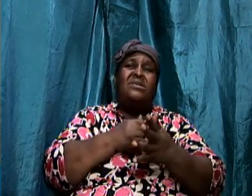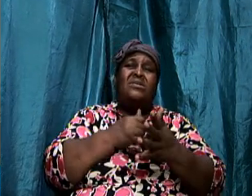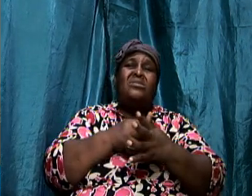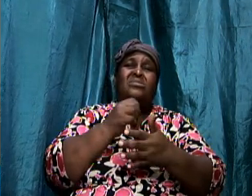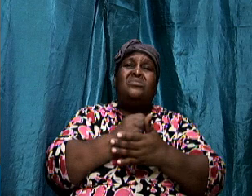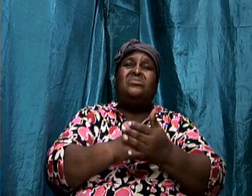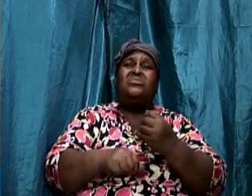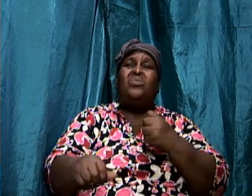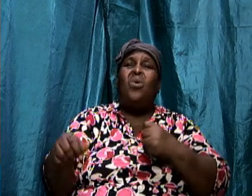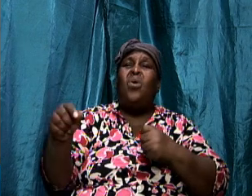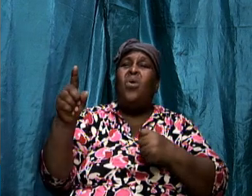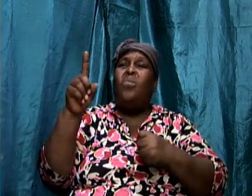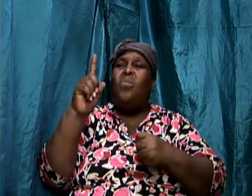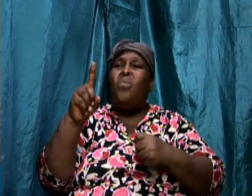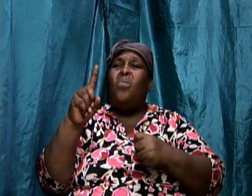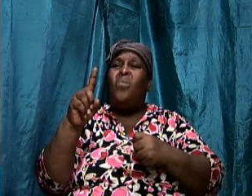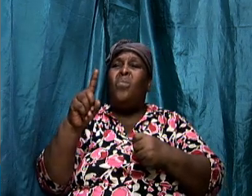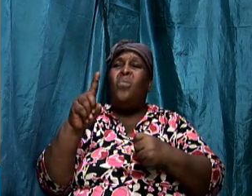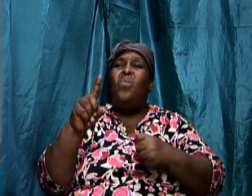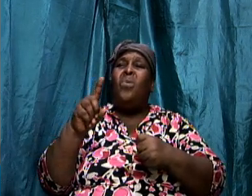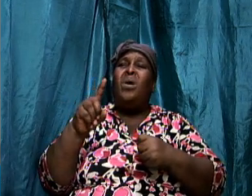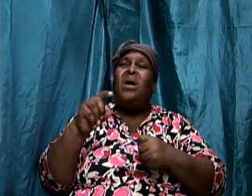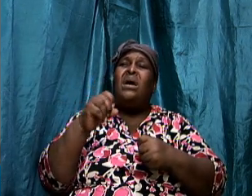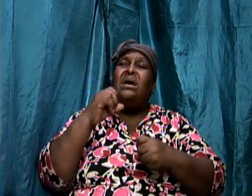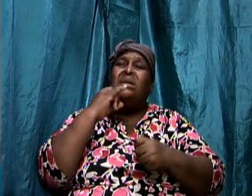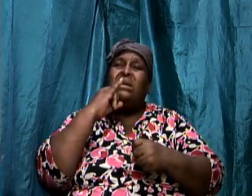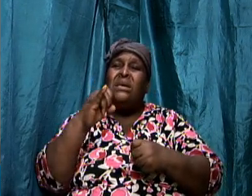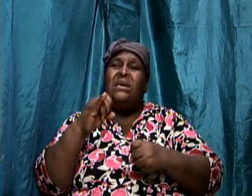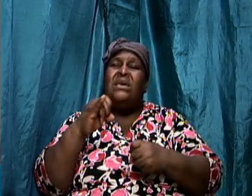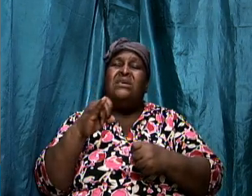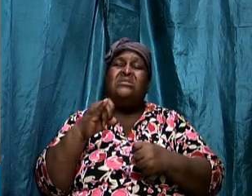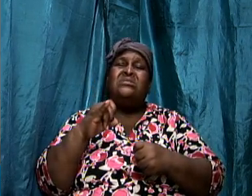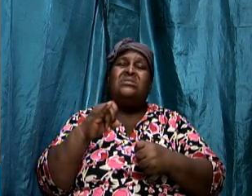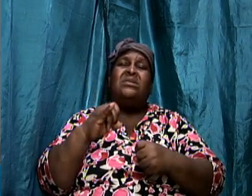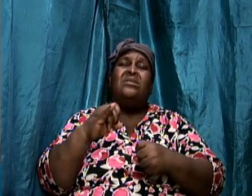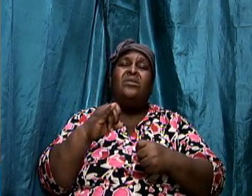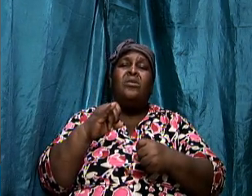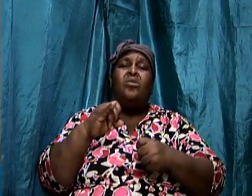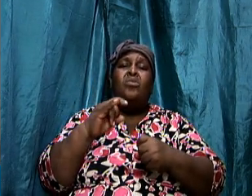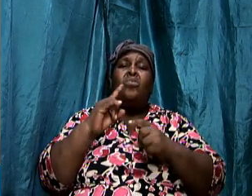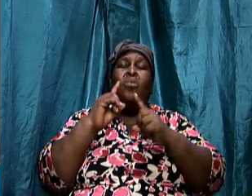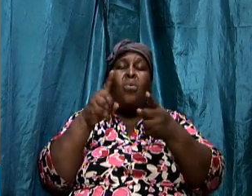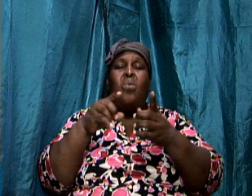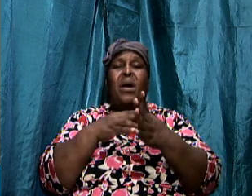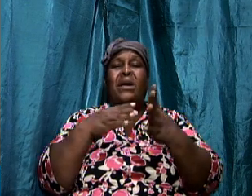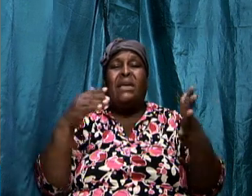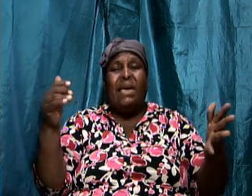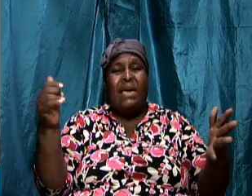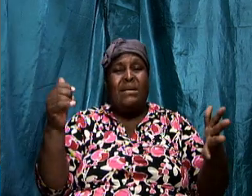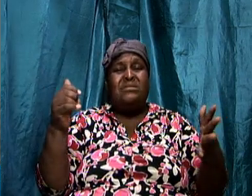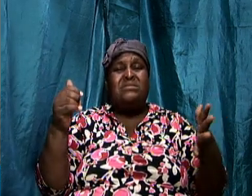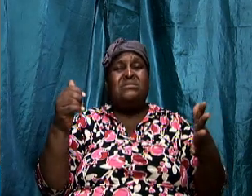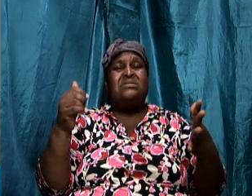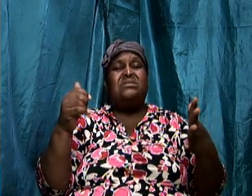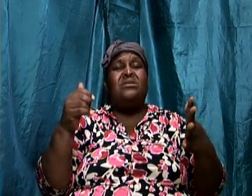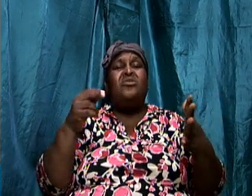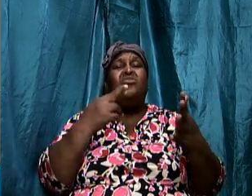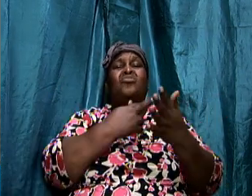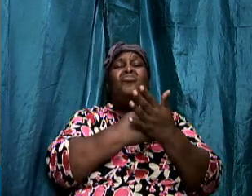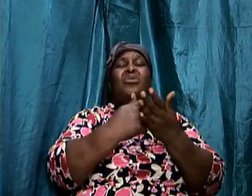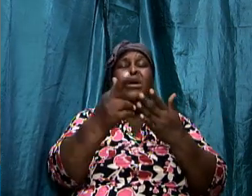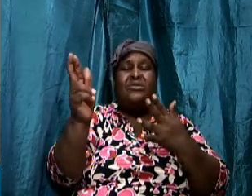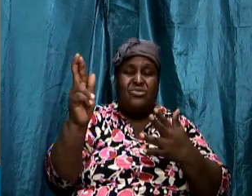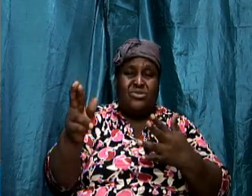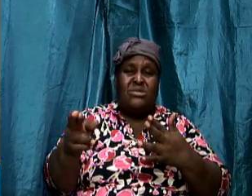that is opposed to everything that is righteous let us go deeper and look more at the word no anti